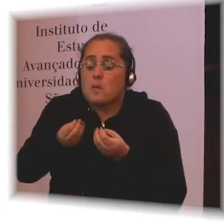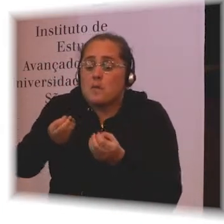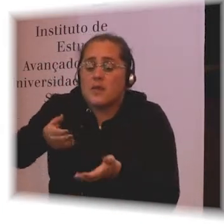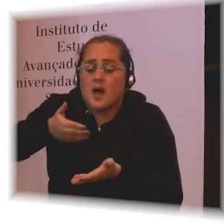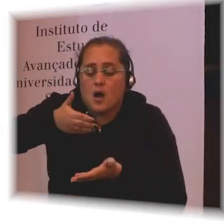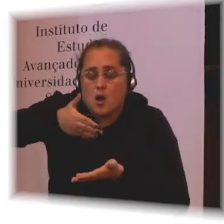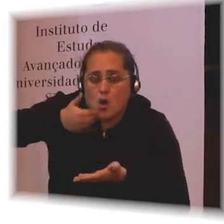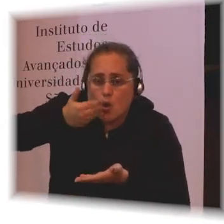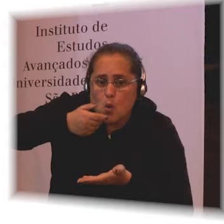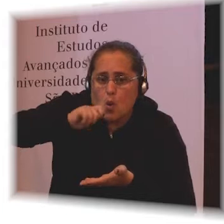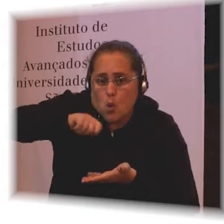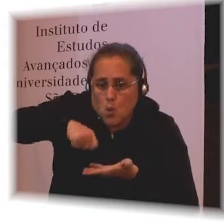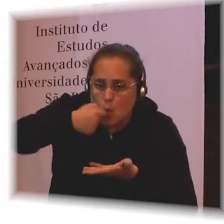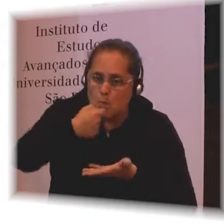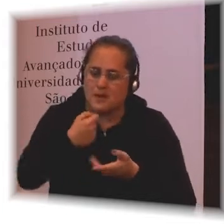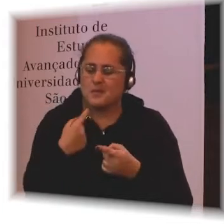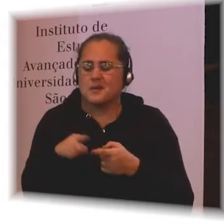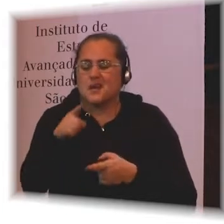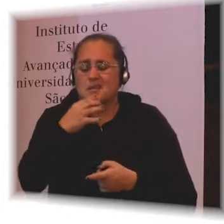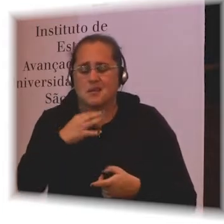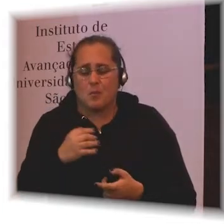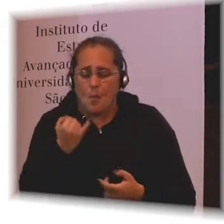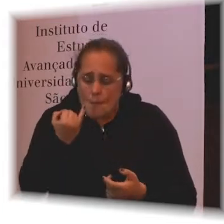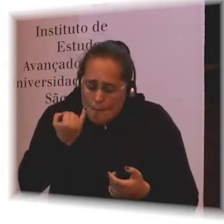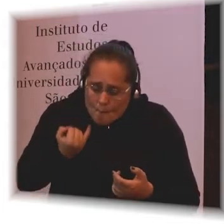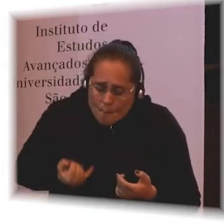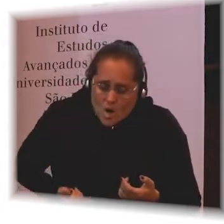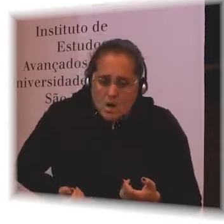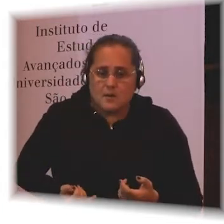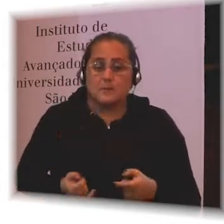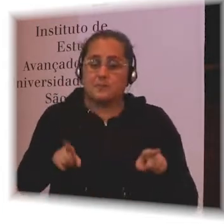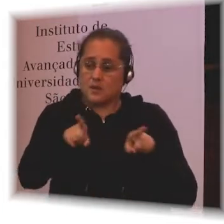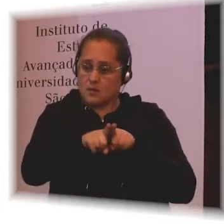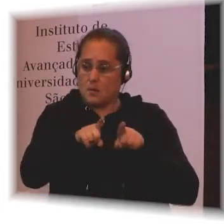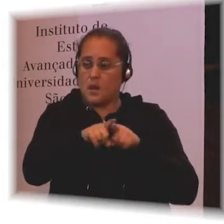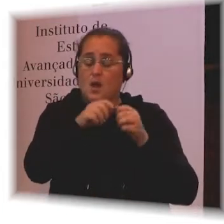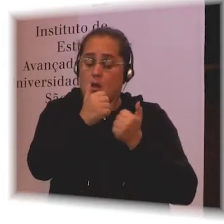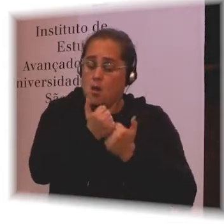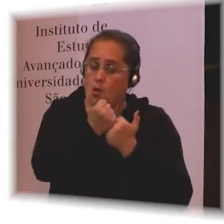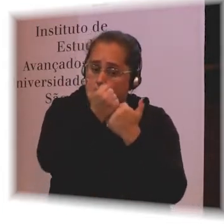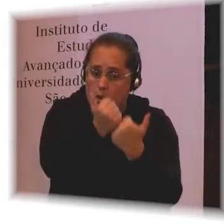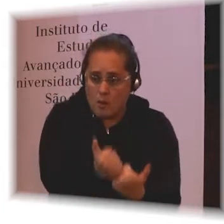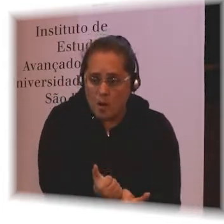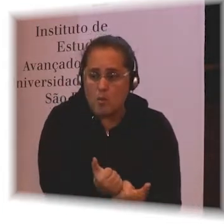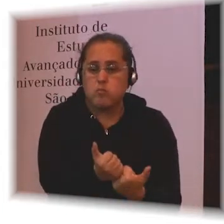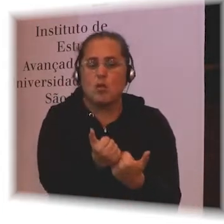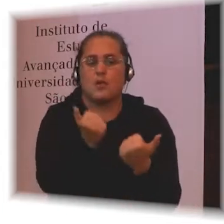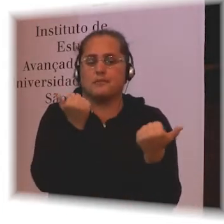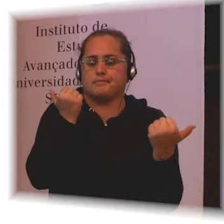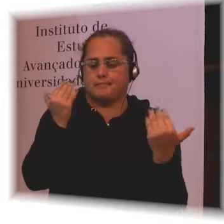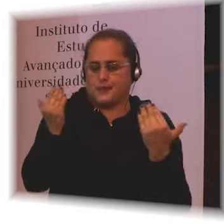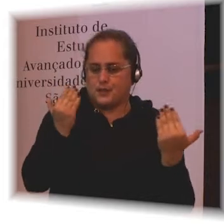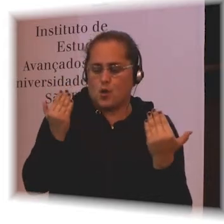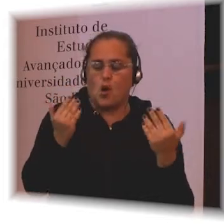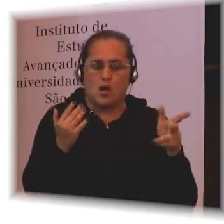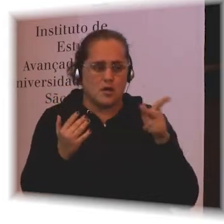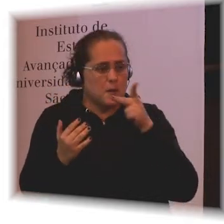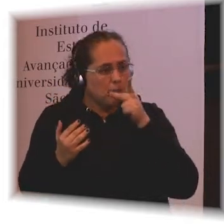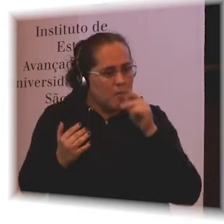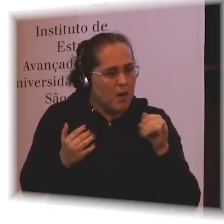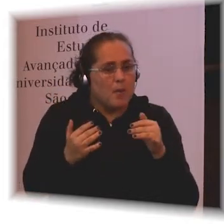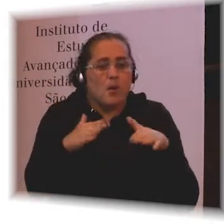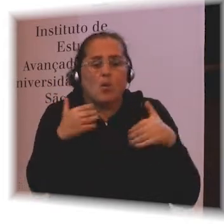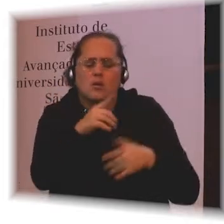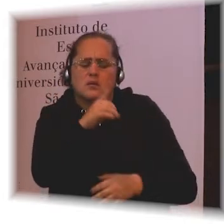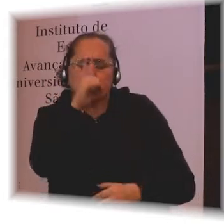was about social and psychological support for the parents and what their rights were and how they can access